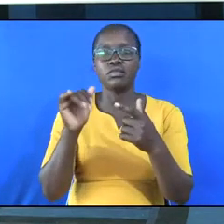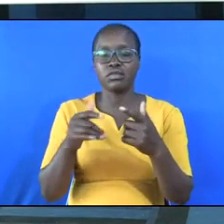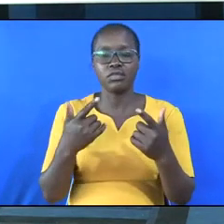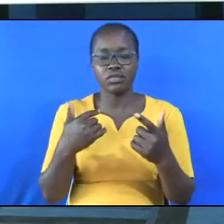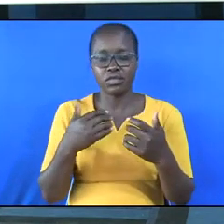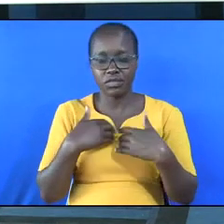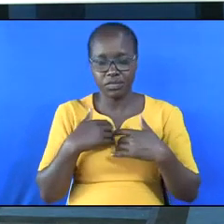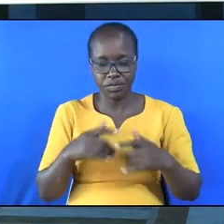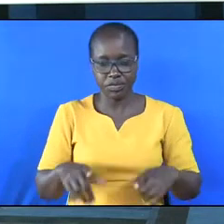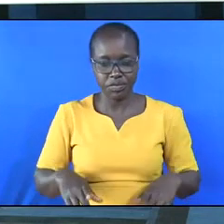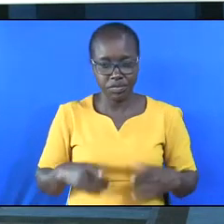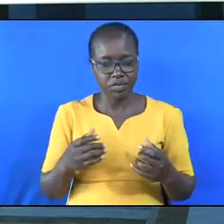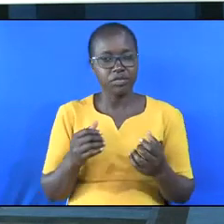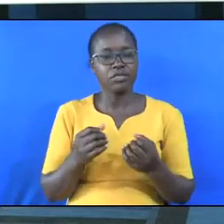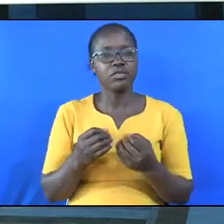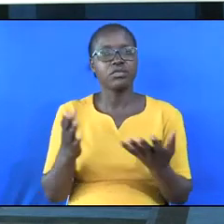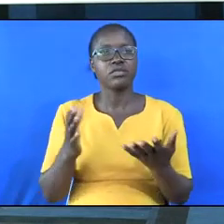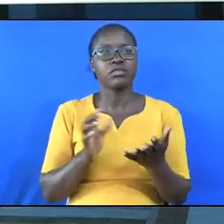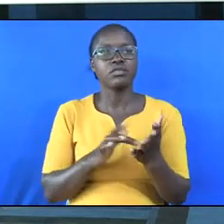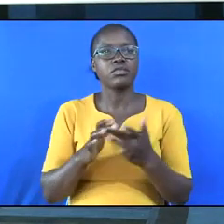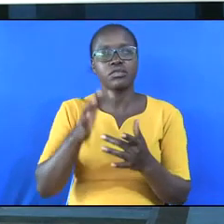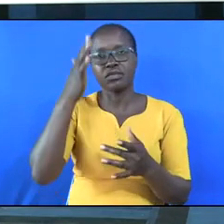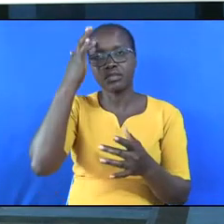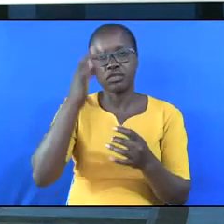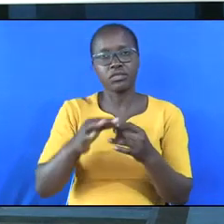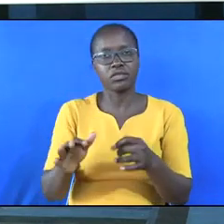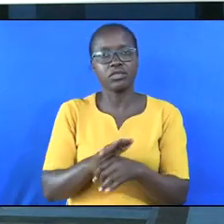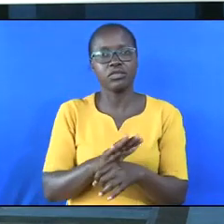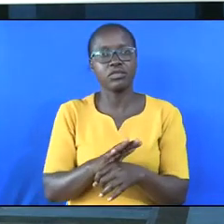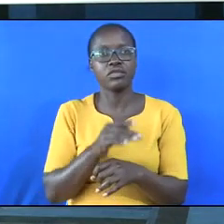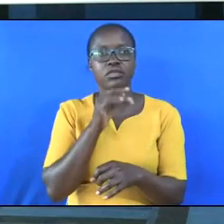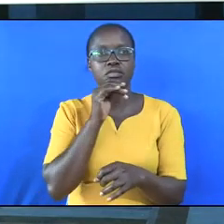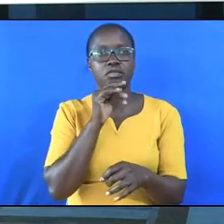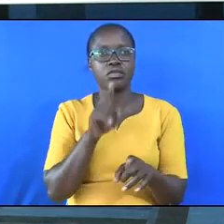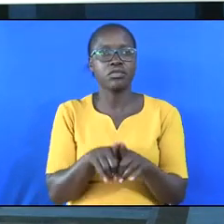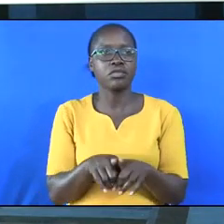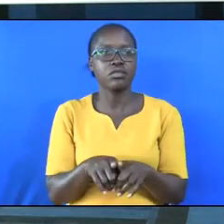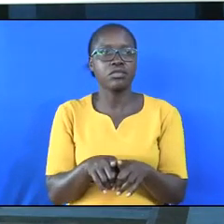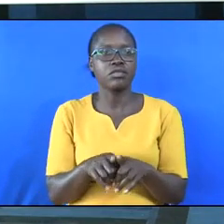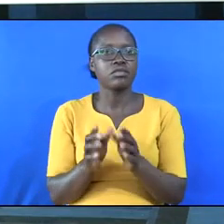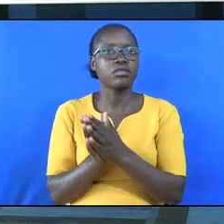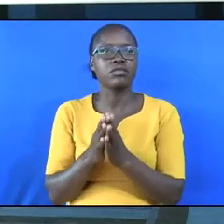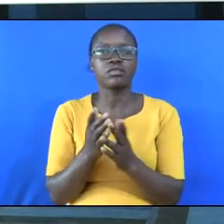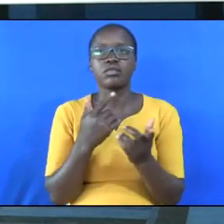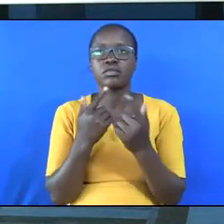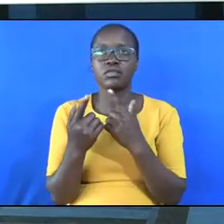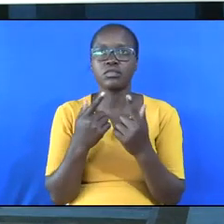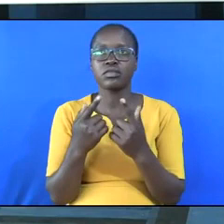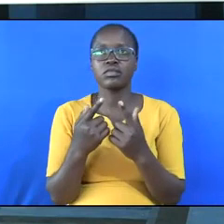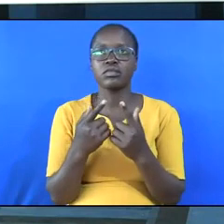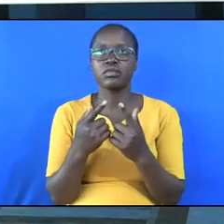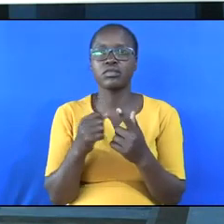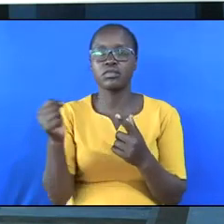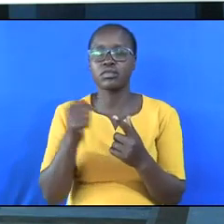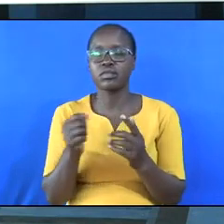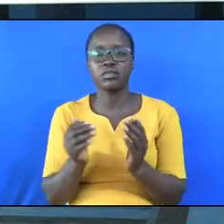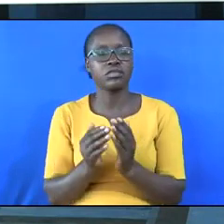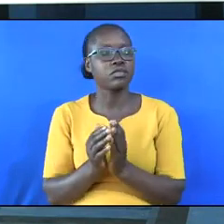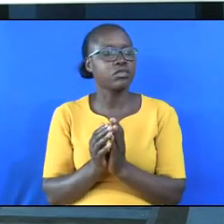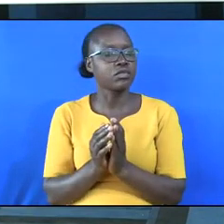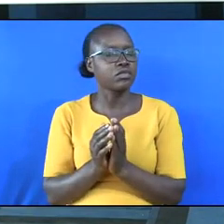brother and he has gone through these things and he overcame. The story is told of an old sheep